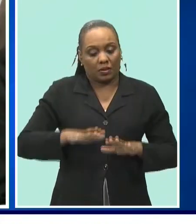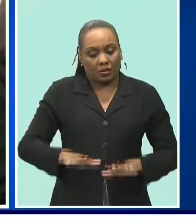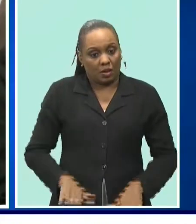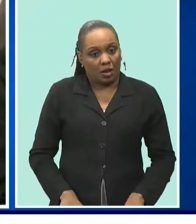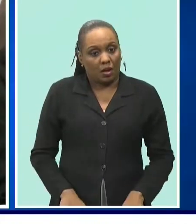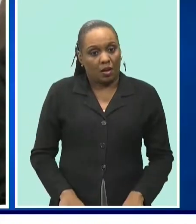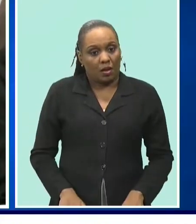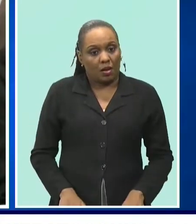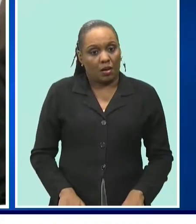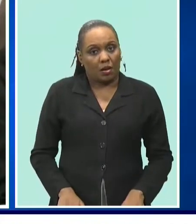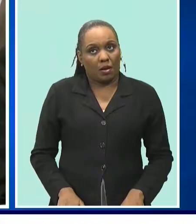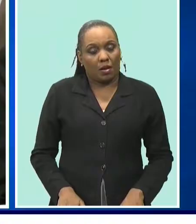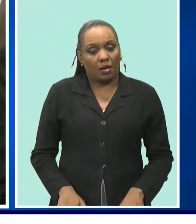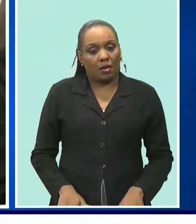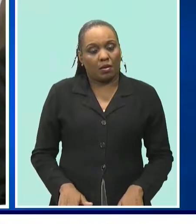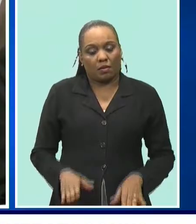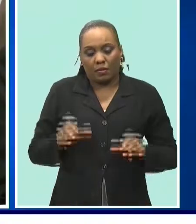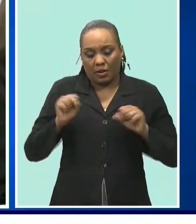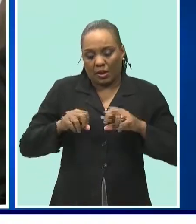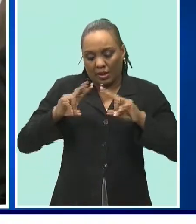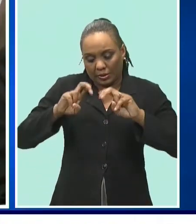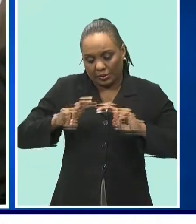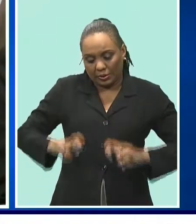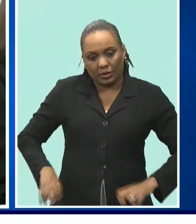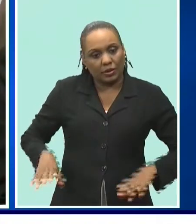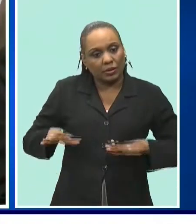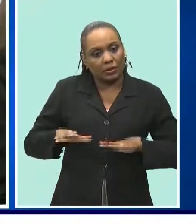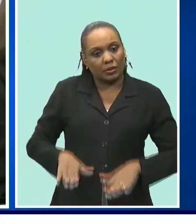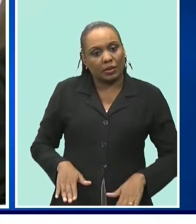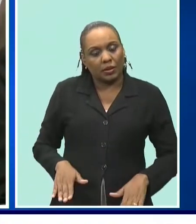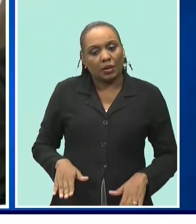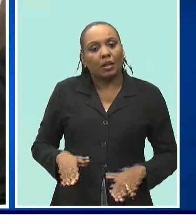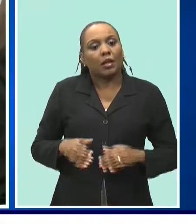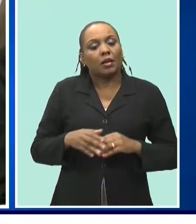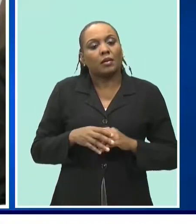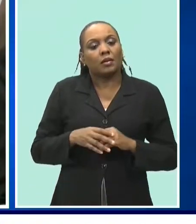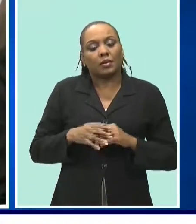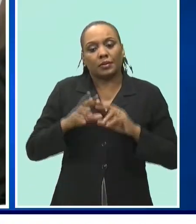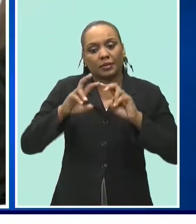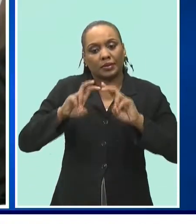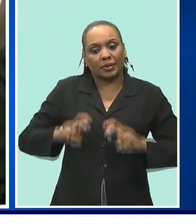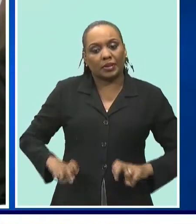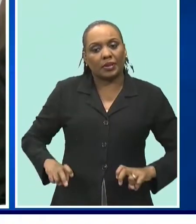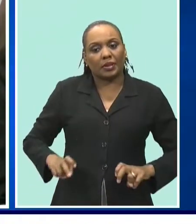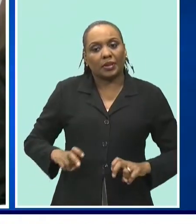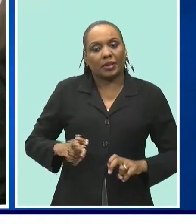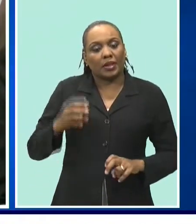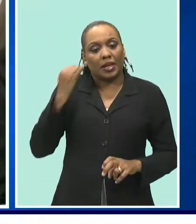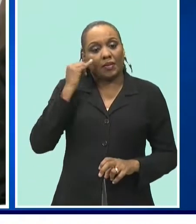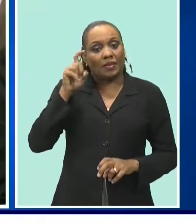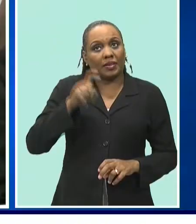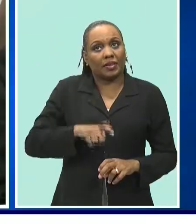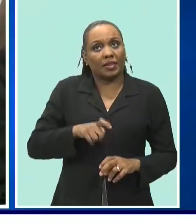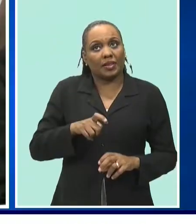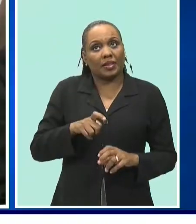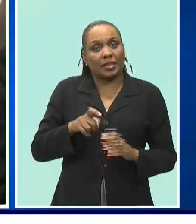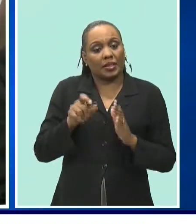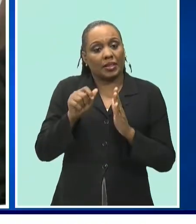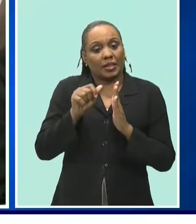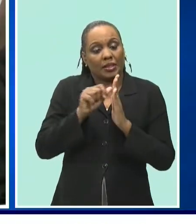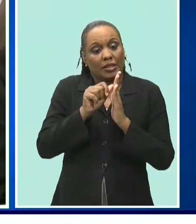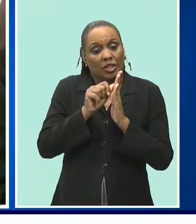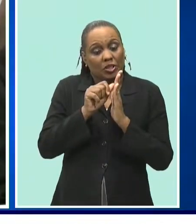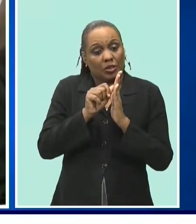on the pentacam we can monitor them monitor them on the pentacam but if they need that surgery to halt